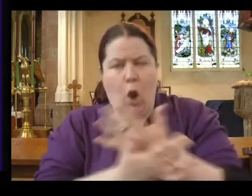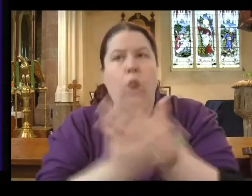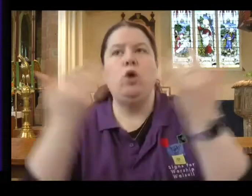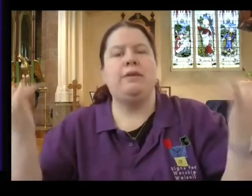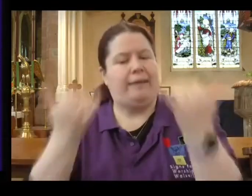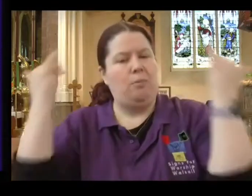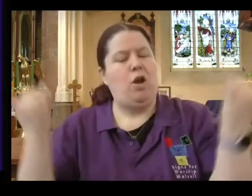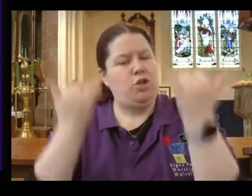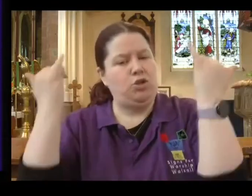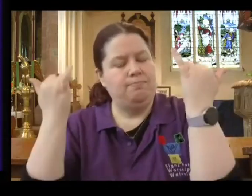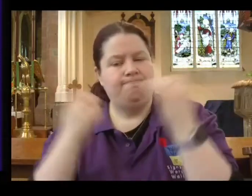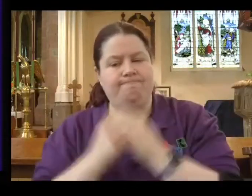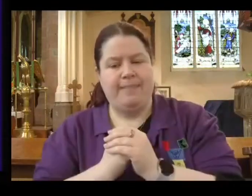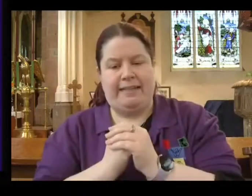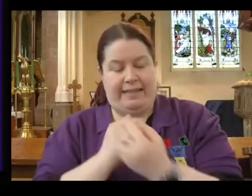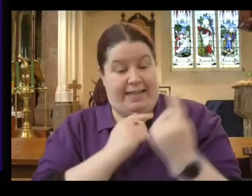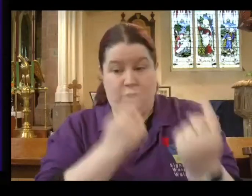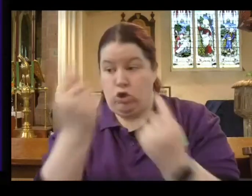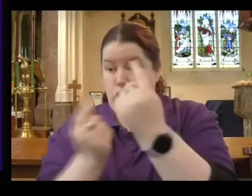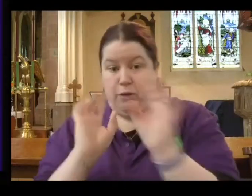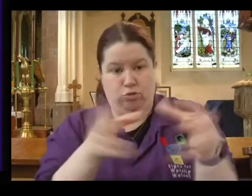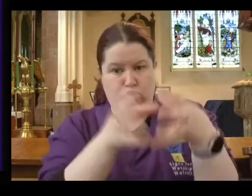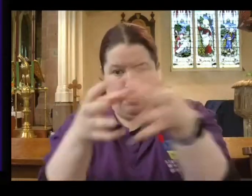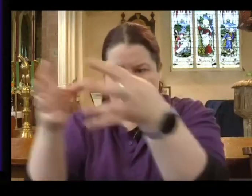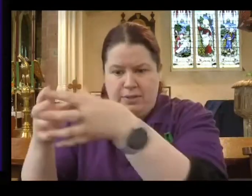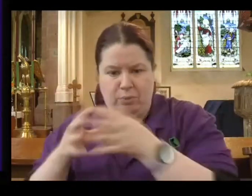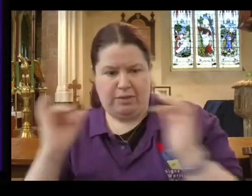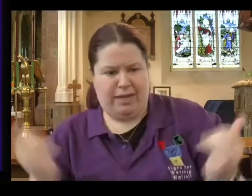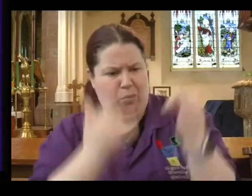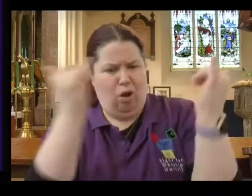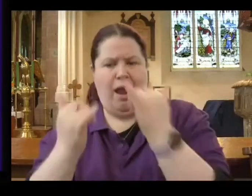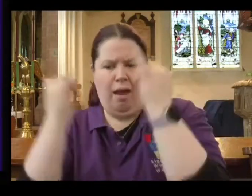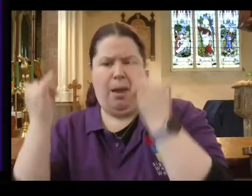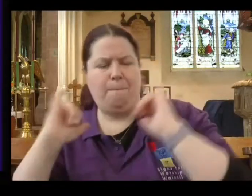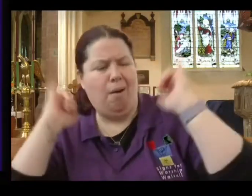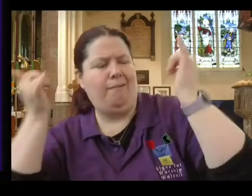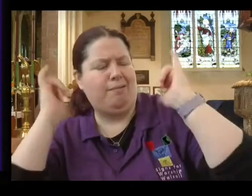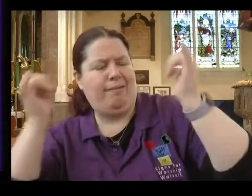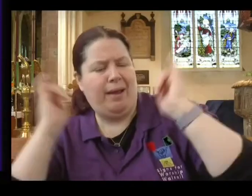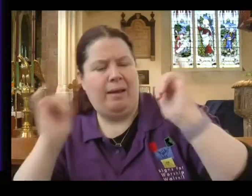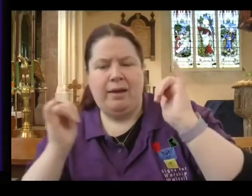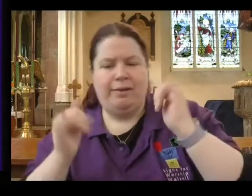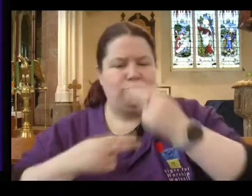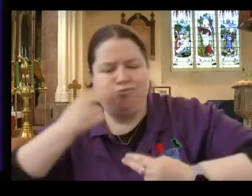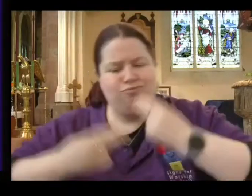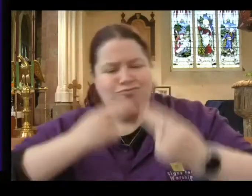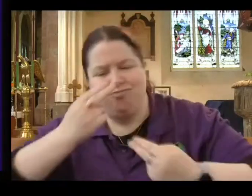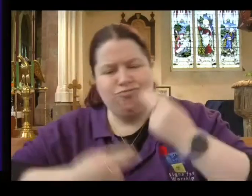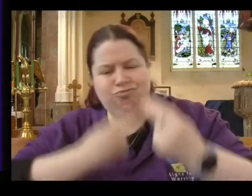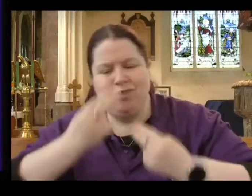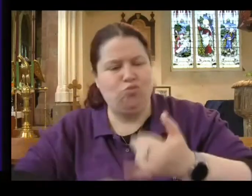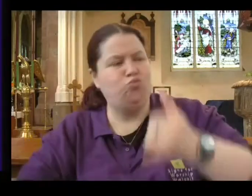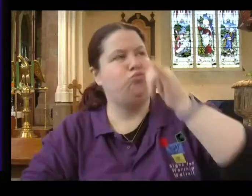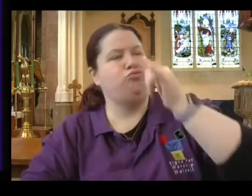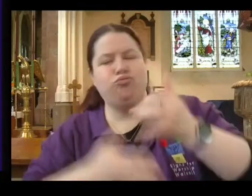Each of the guilds would regularly celebrate and have parties and have big meetings together over food. And these were meals